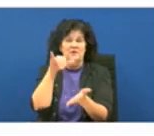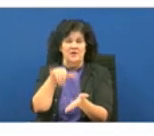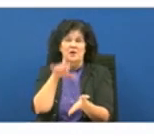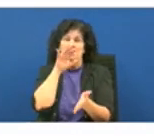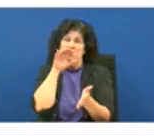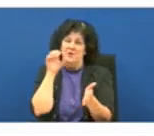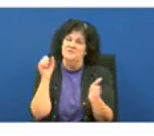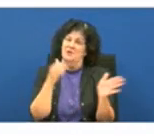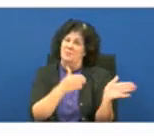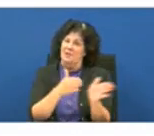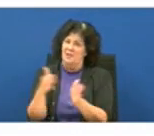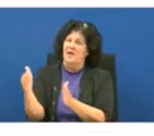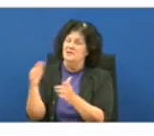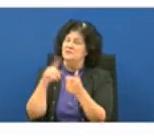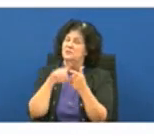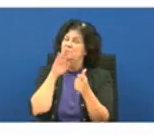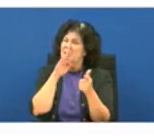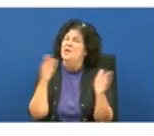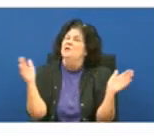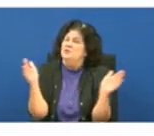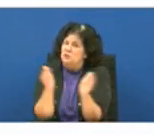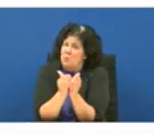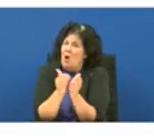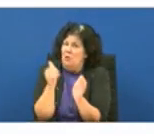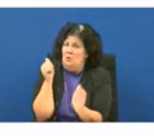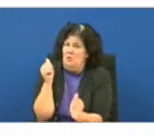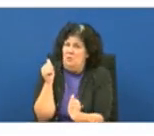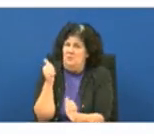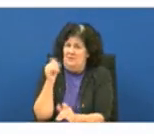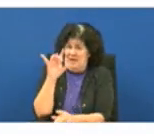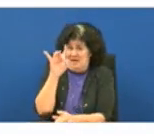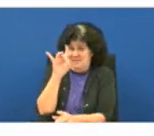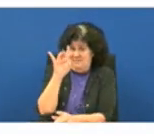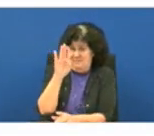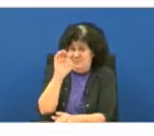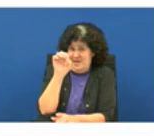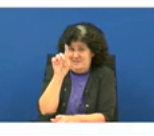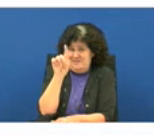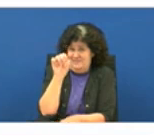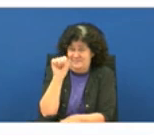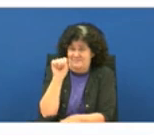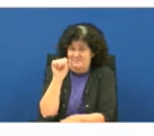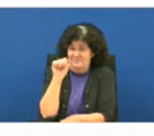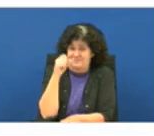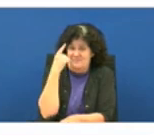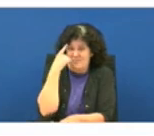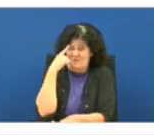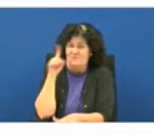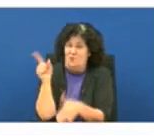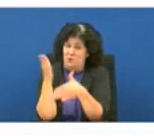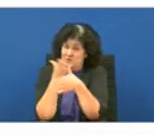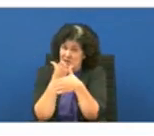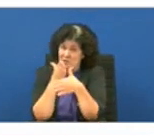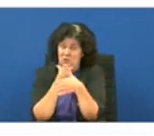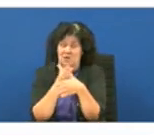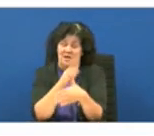lot smaller than what it actually is it was supposed to be an eight-bit crisis facility for eight for psychiatric eight for detox we moved